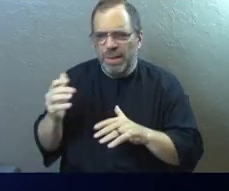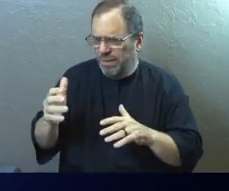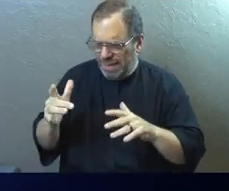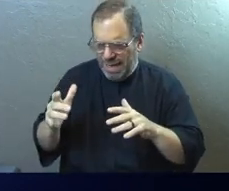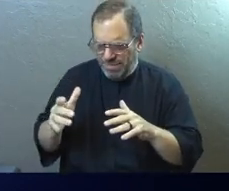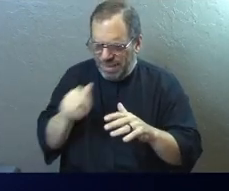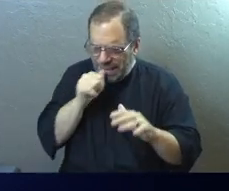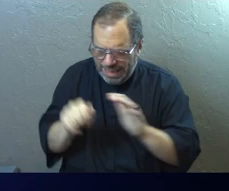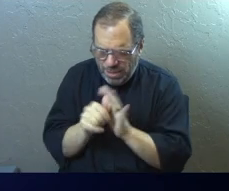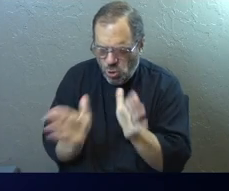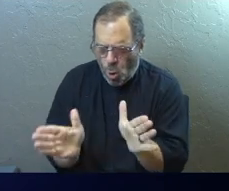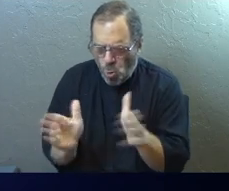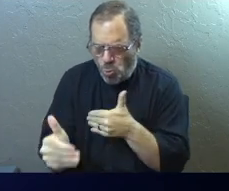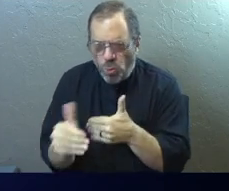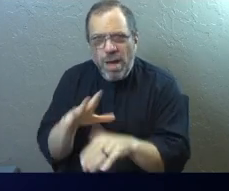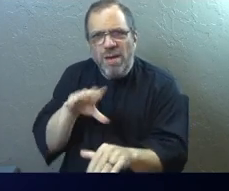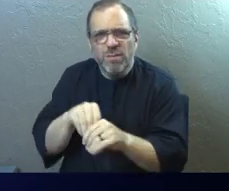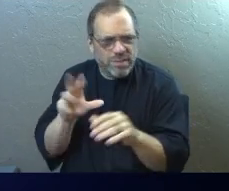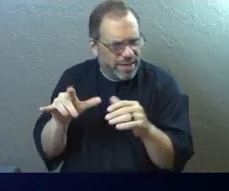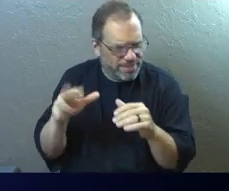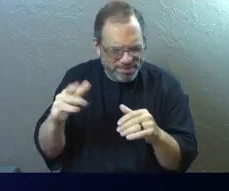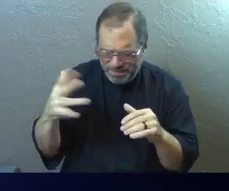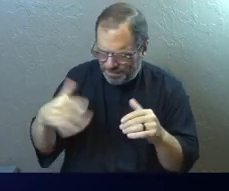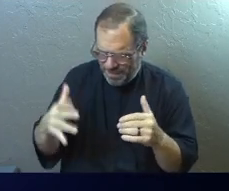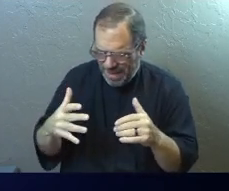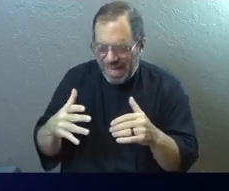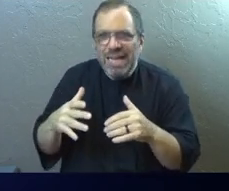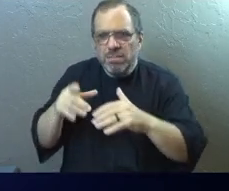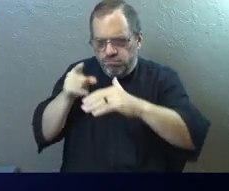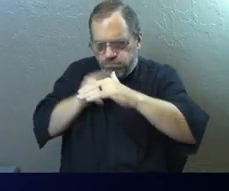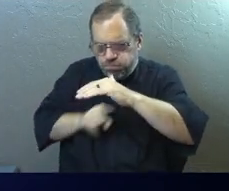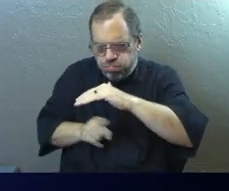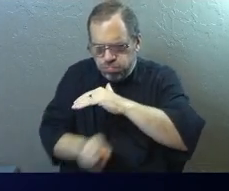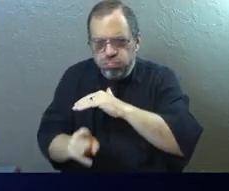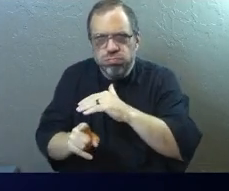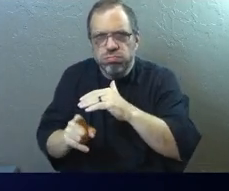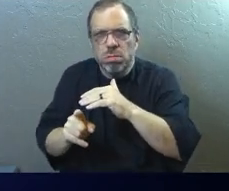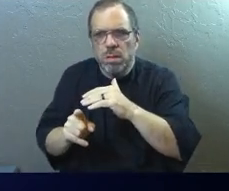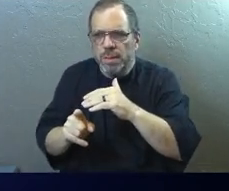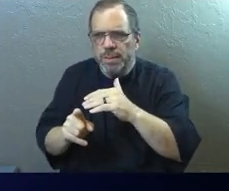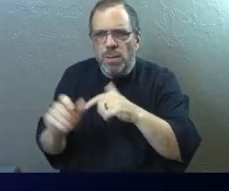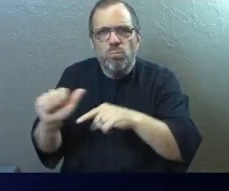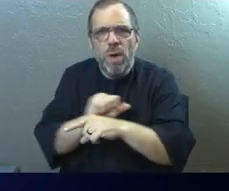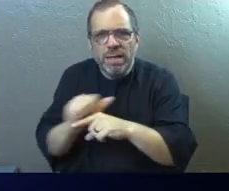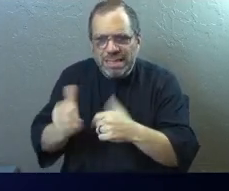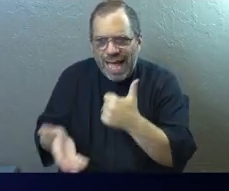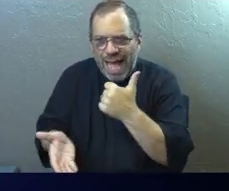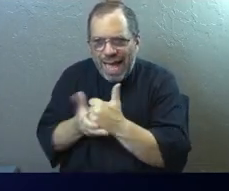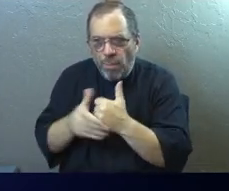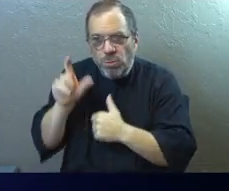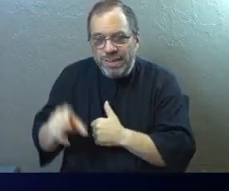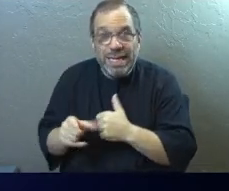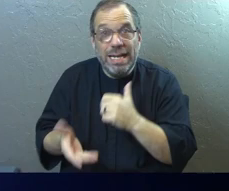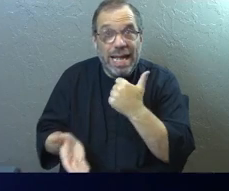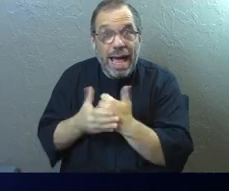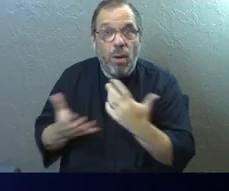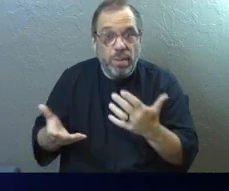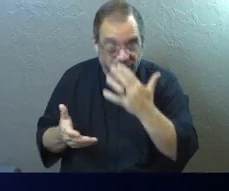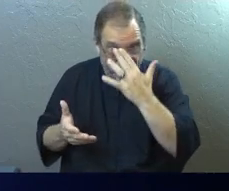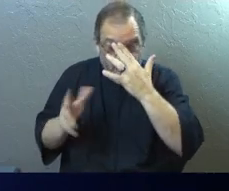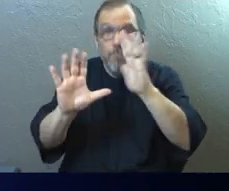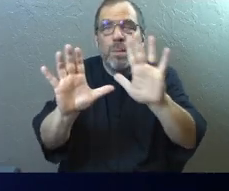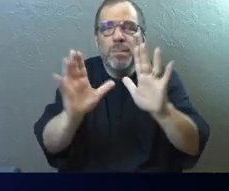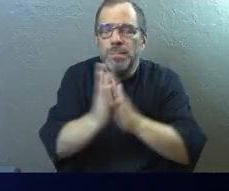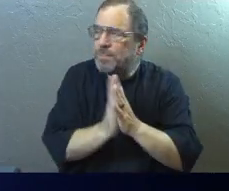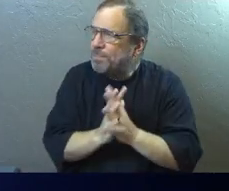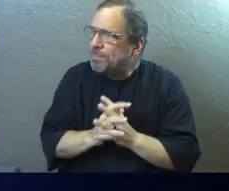hidden room, and they became part of this underground movement that was trying to help people who needed helping. And